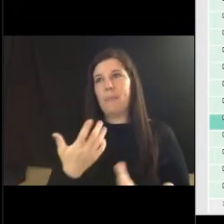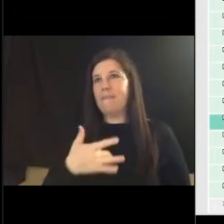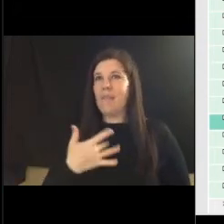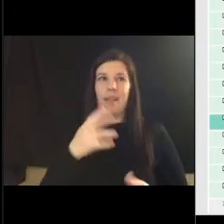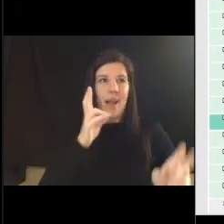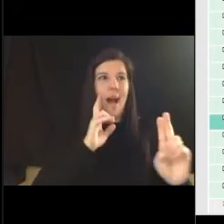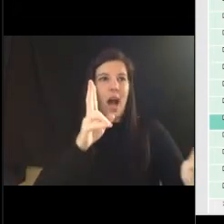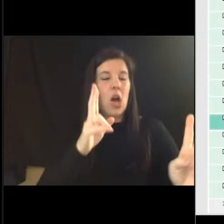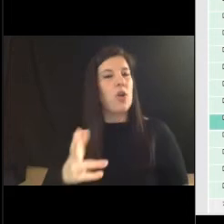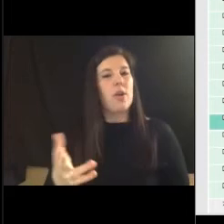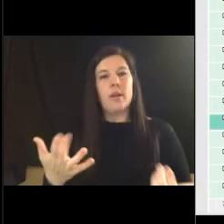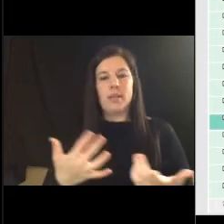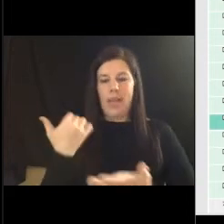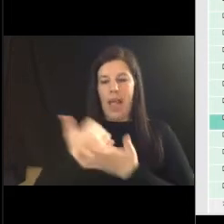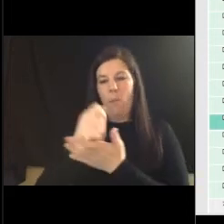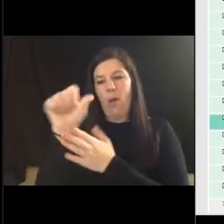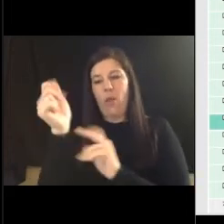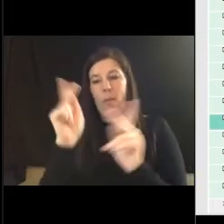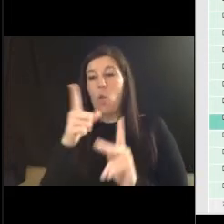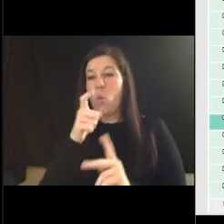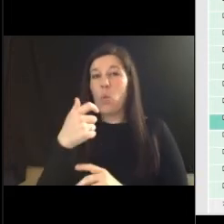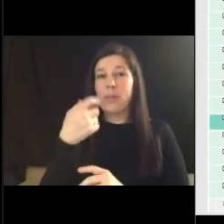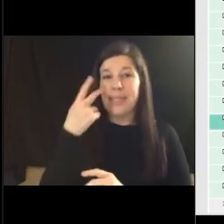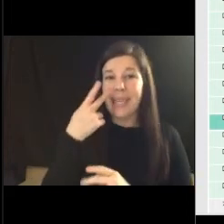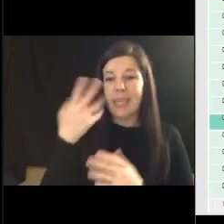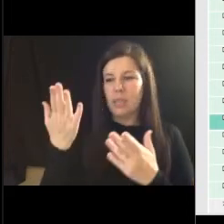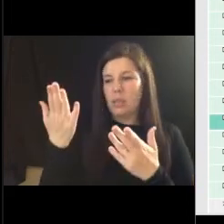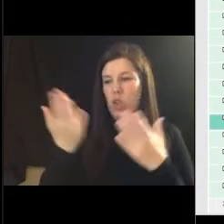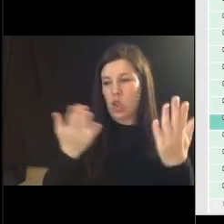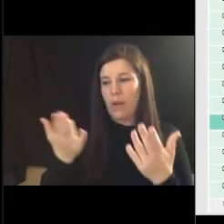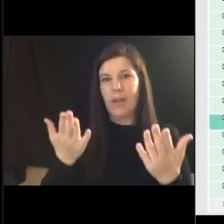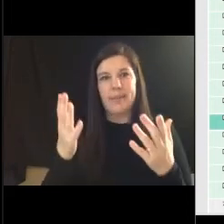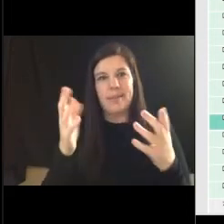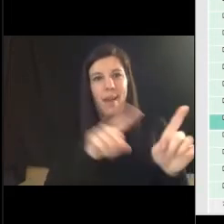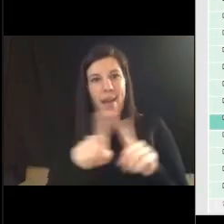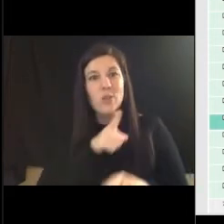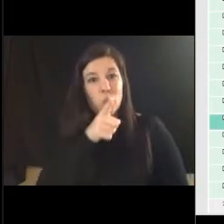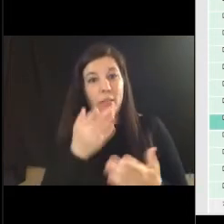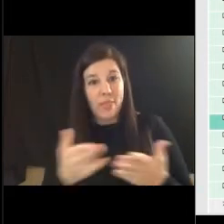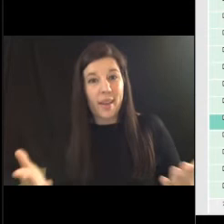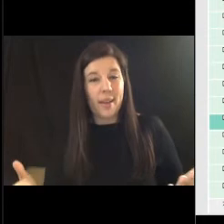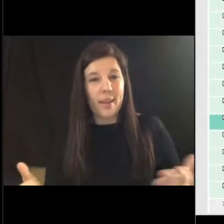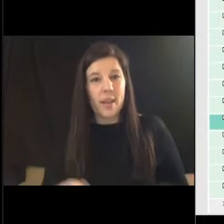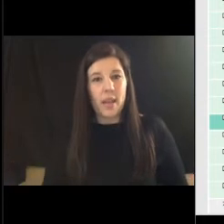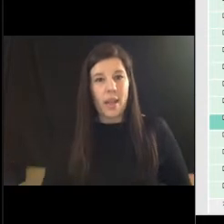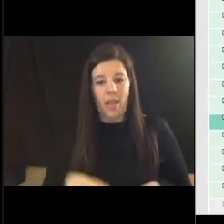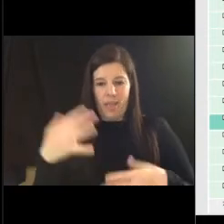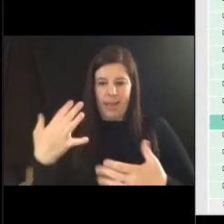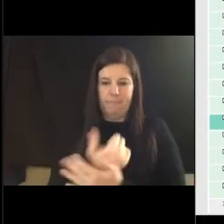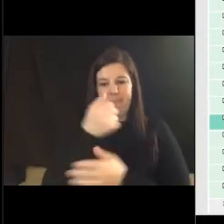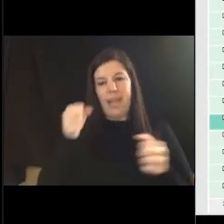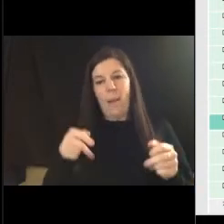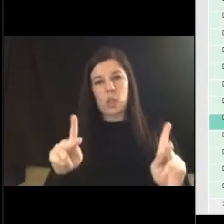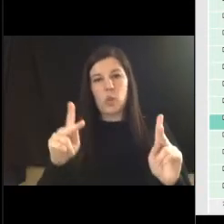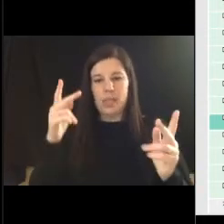see service as a real thing that they that they take the opportunity in front of them to assist in making the